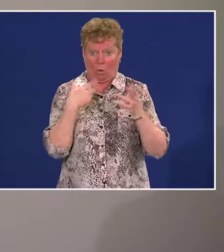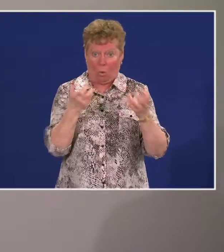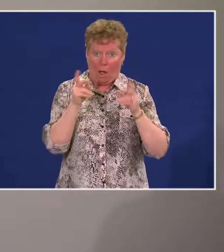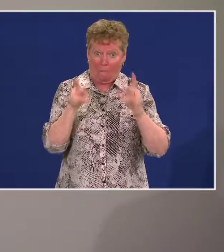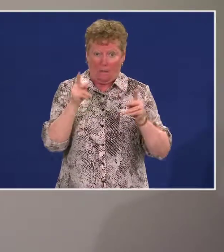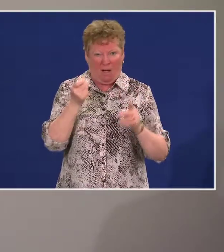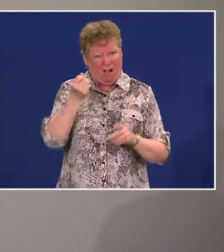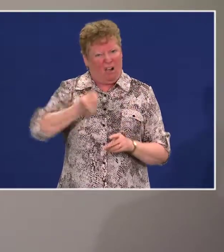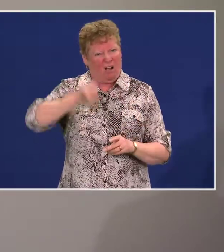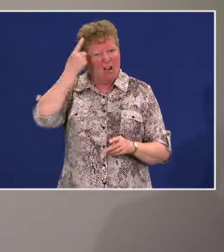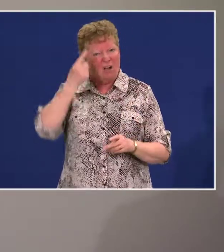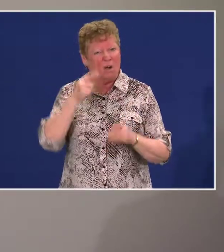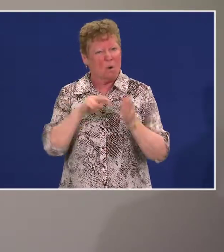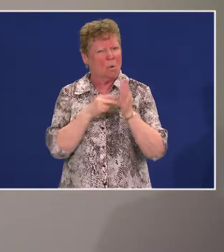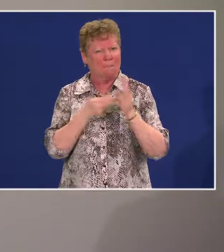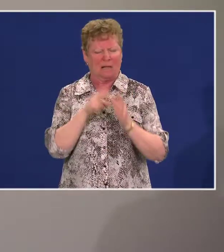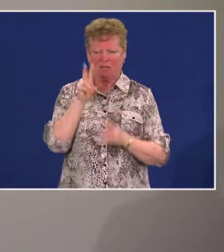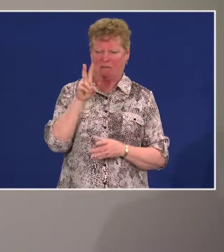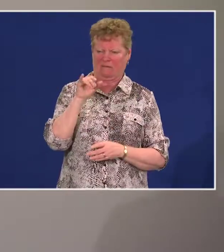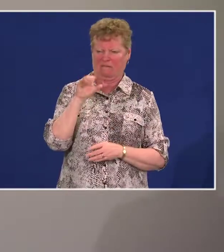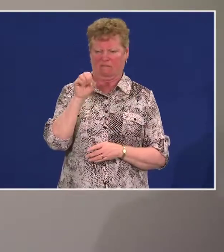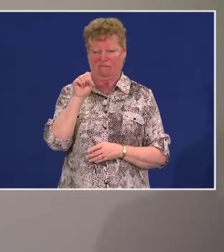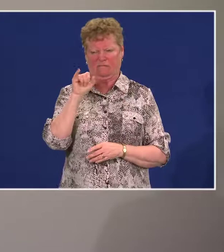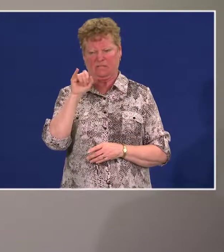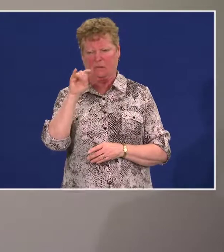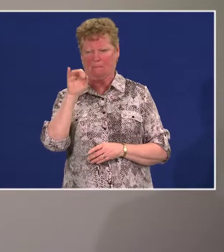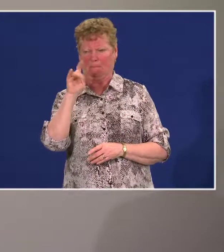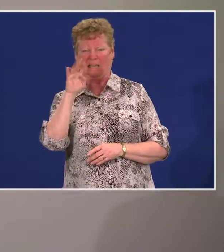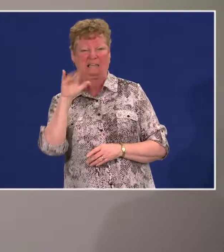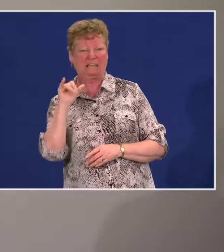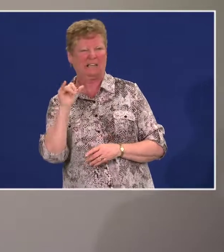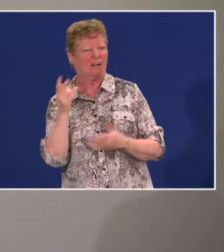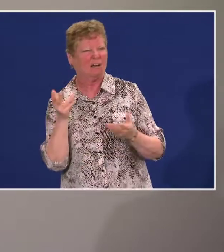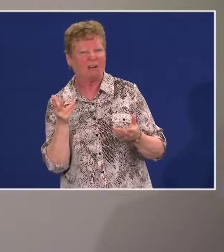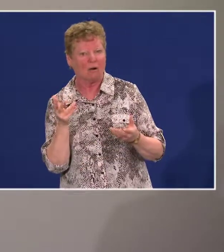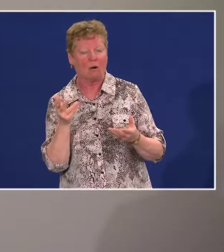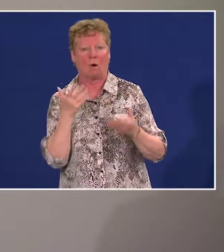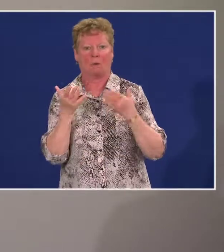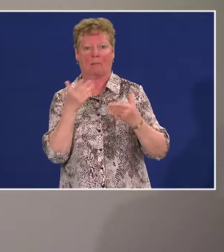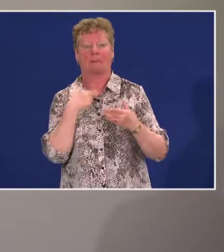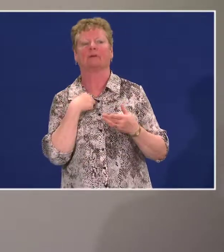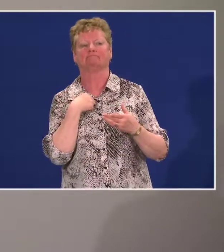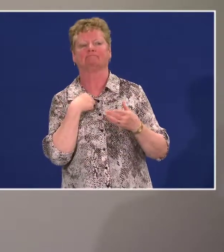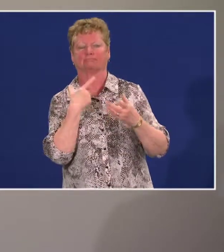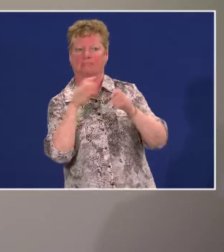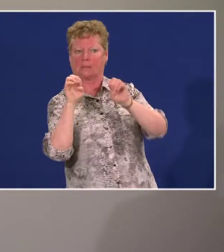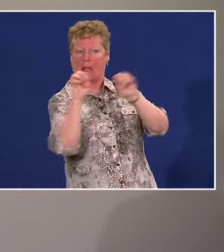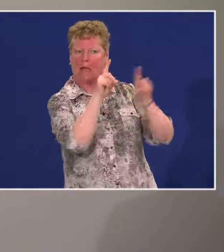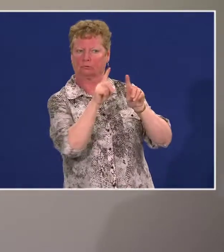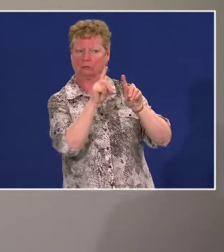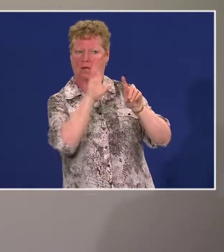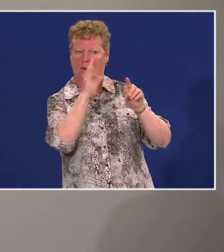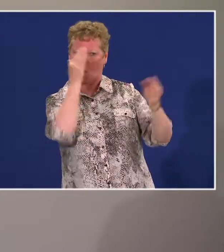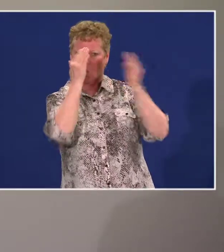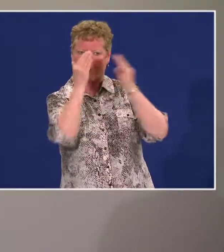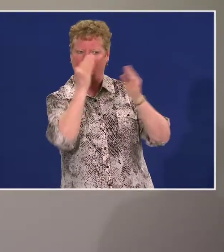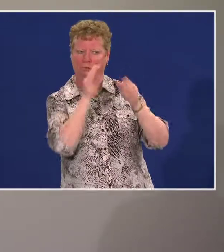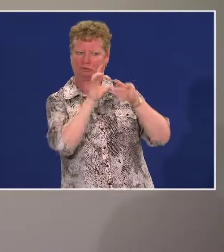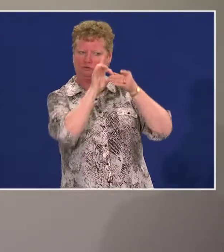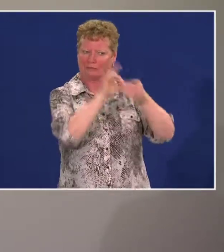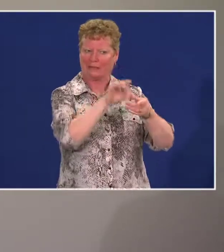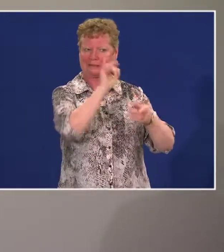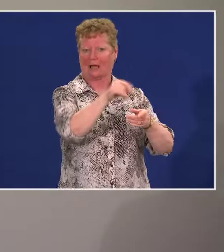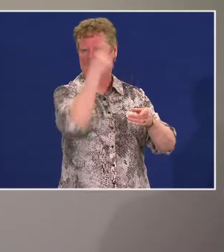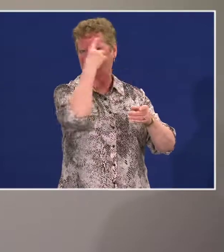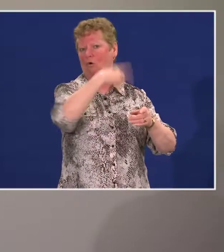to understand what visitability means, we might do a targeted education and awareness campaign around visitability